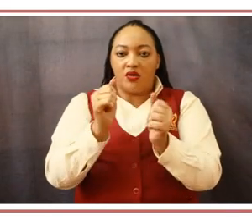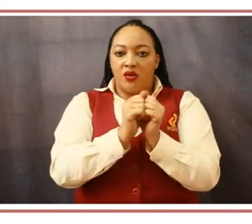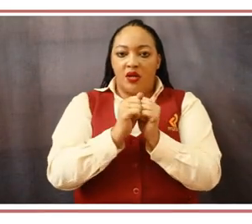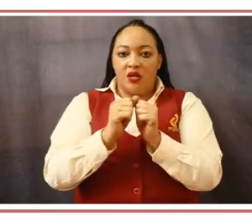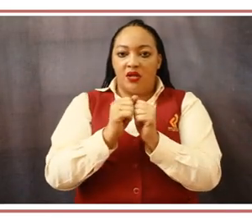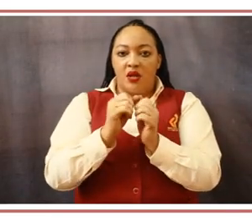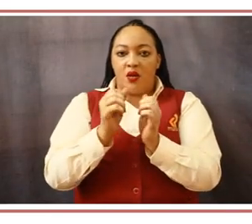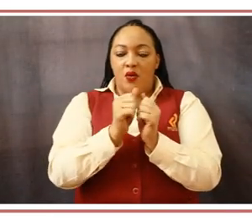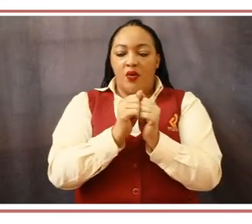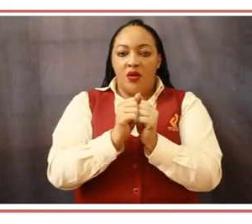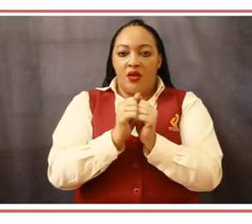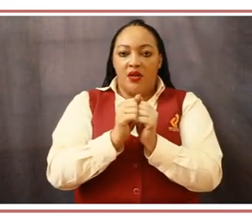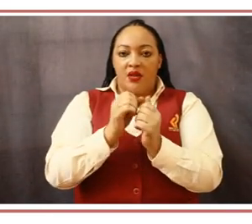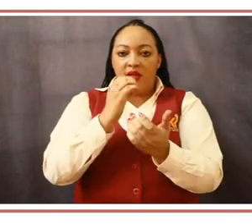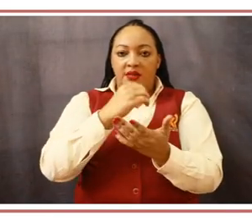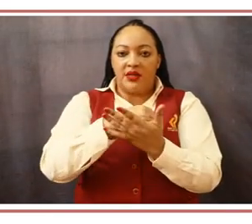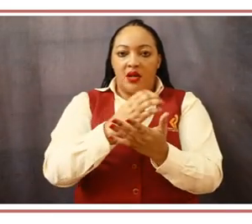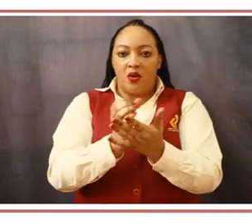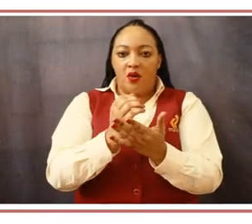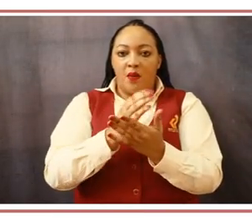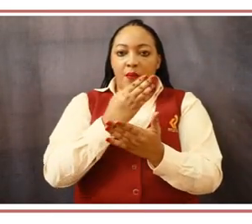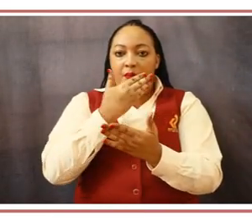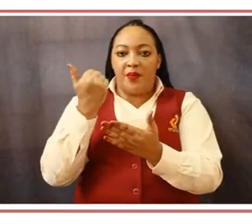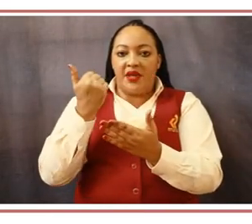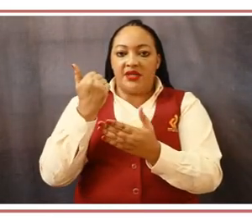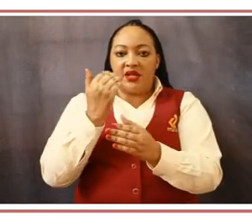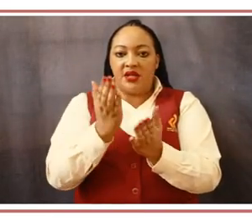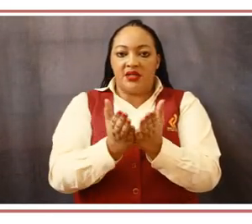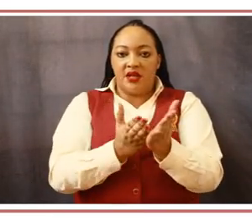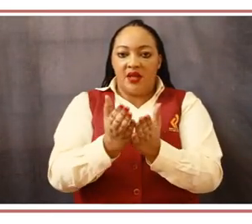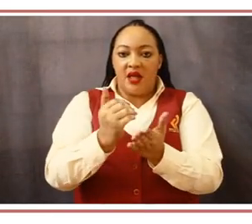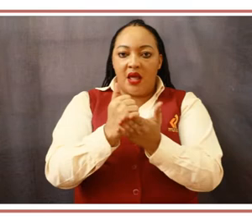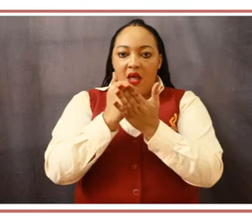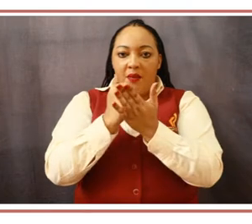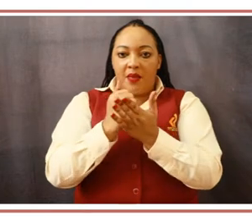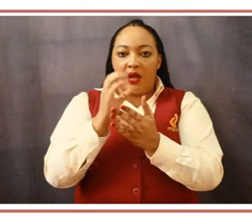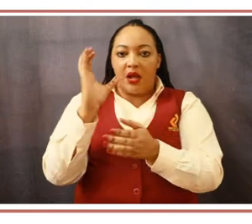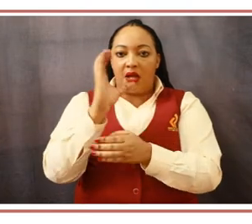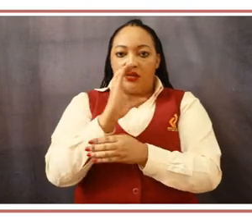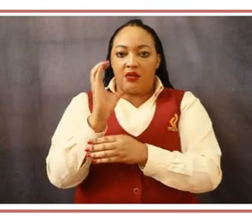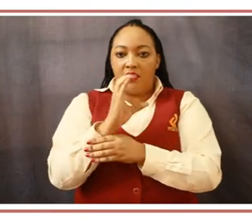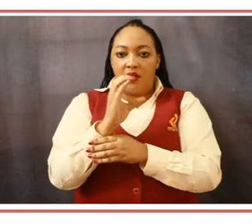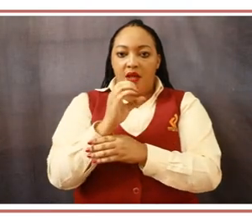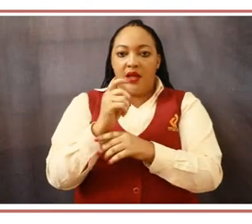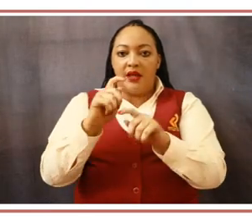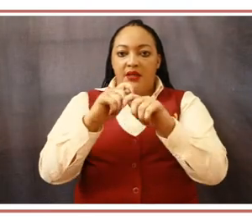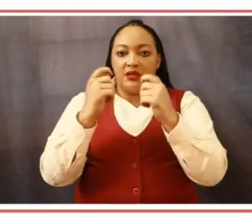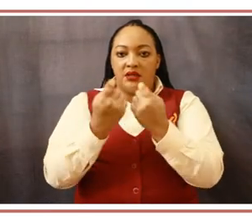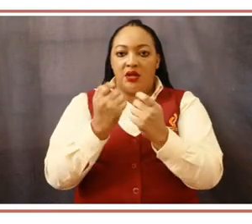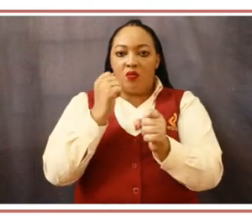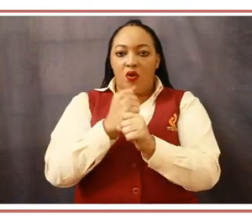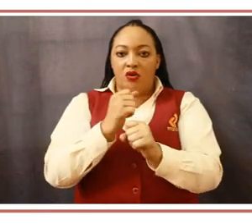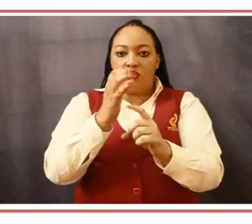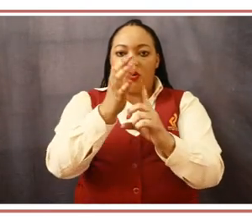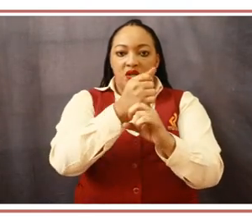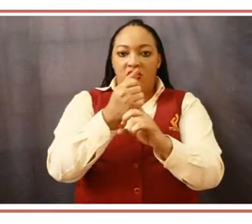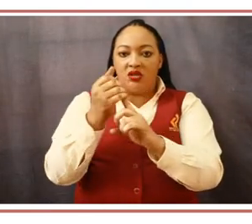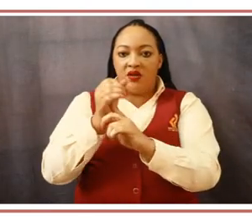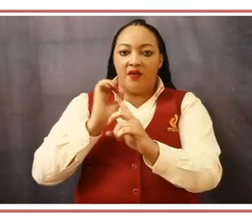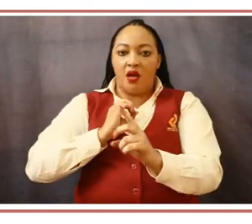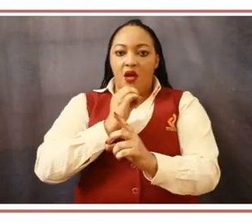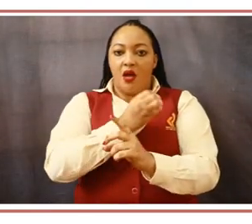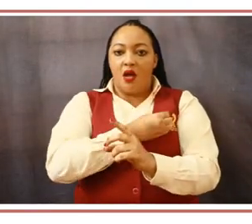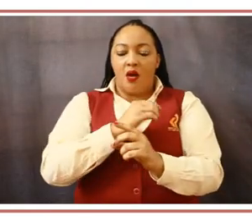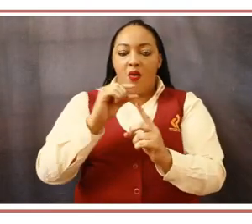We will work jointly with stakeholders to ensure efficient service delivery and provide effective solutions to customers. We are